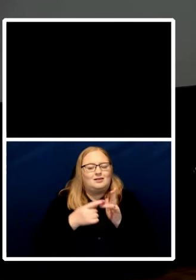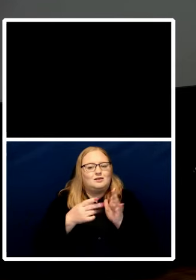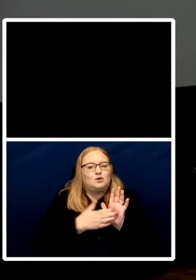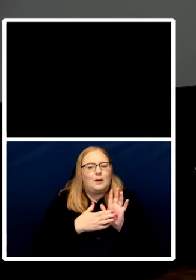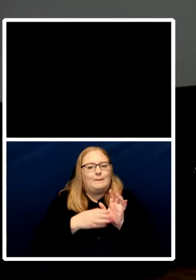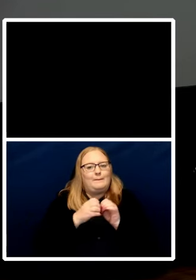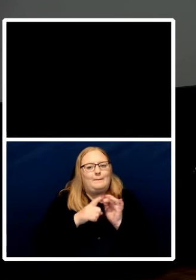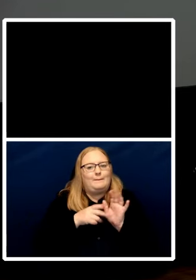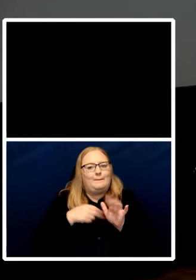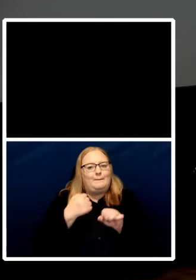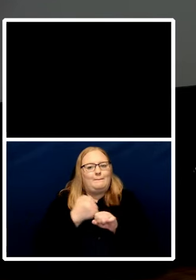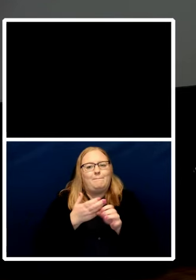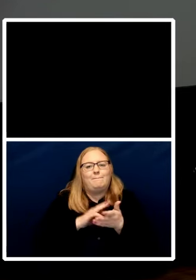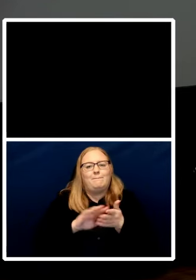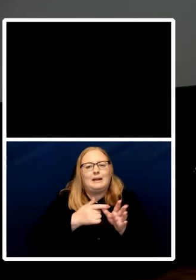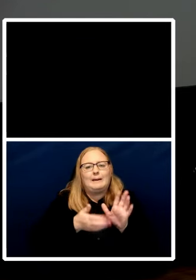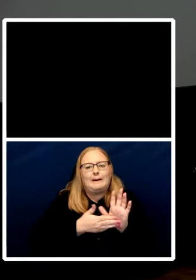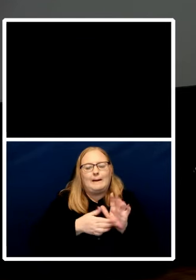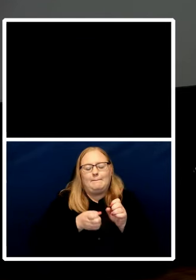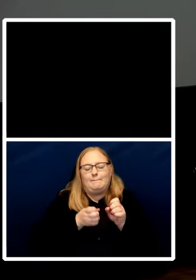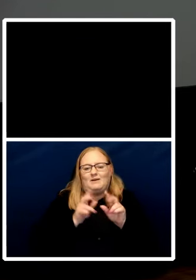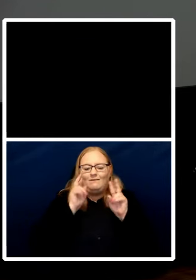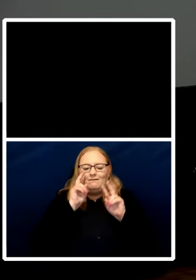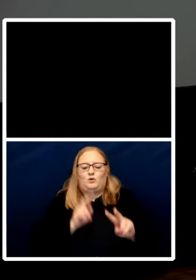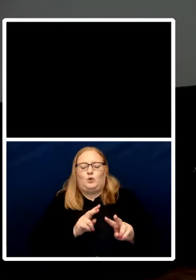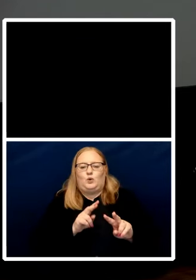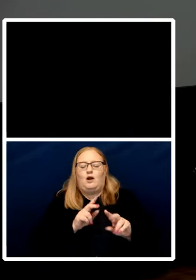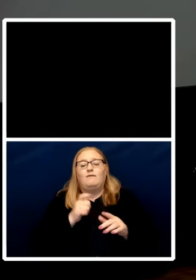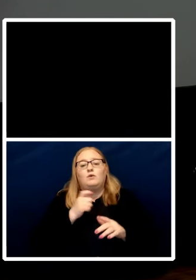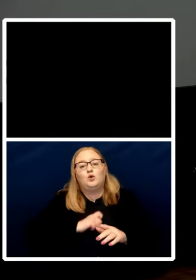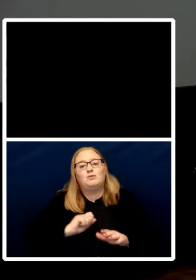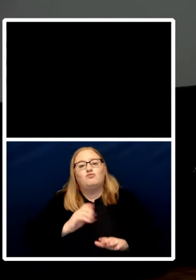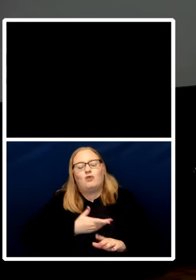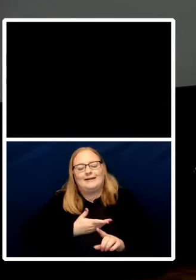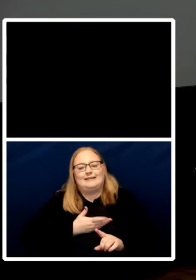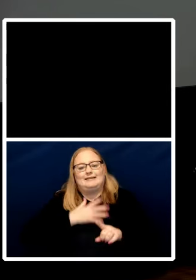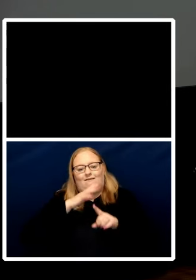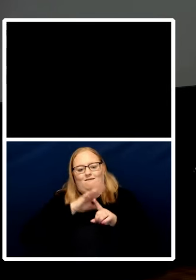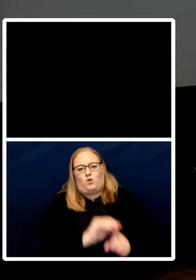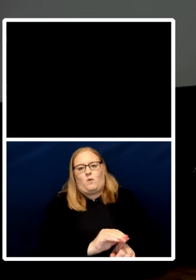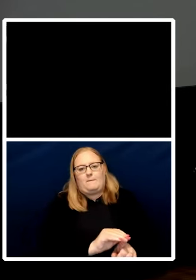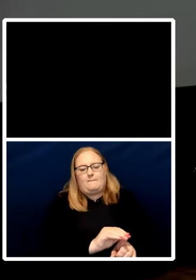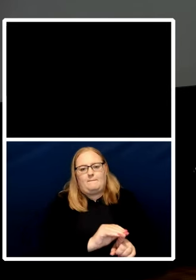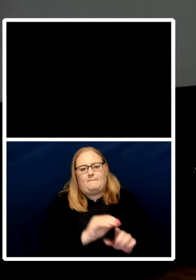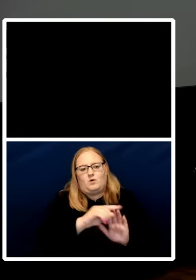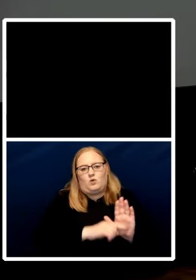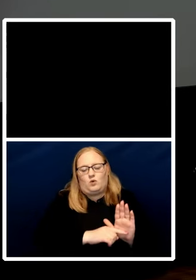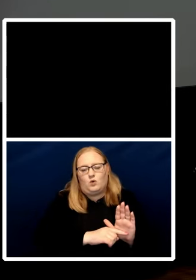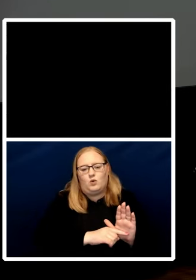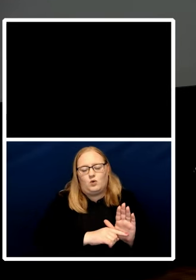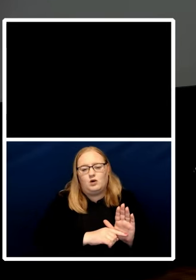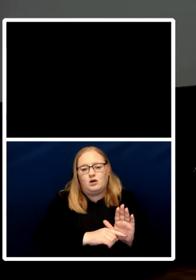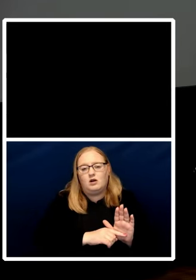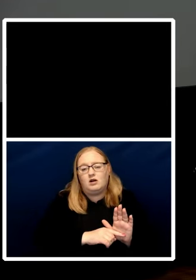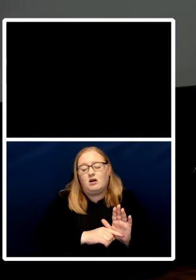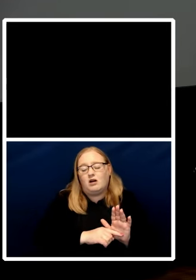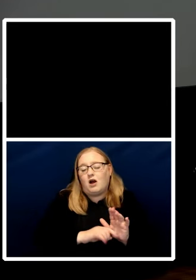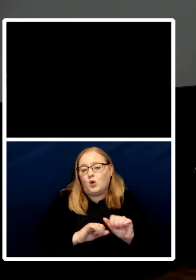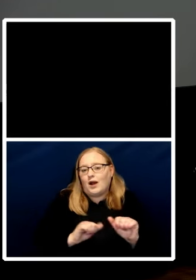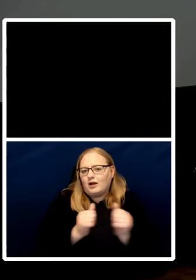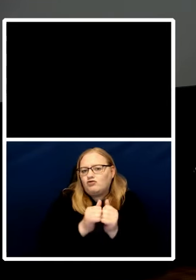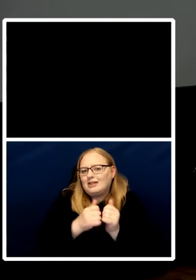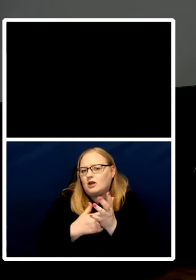rights um rwanda yeah i agree with you i think these policies um are in clear violation of the refugee